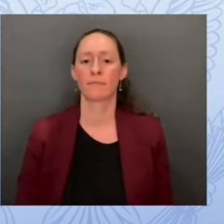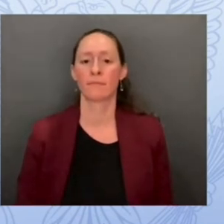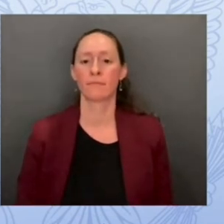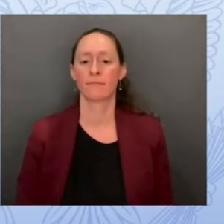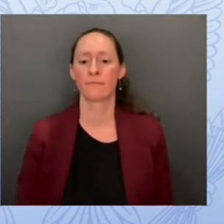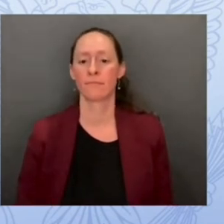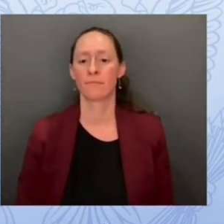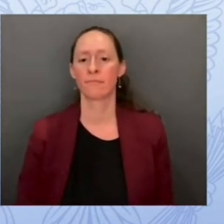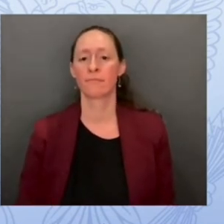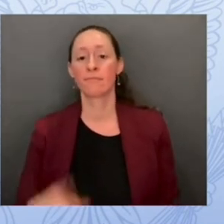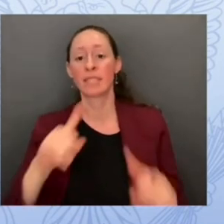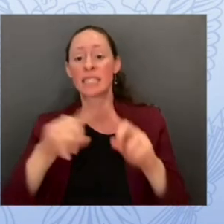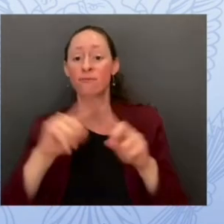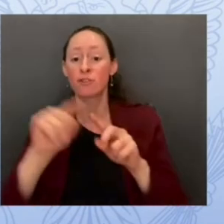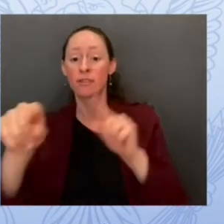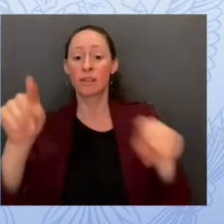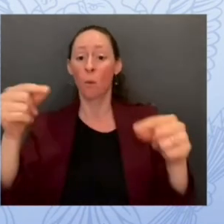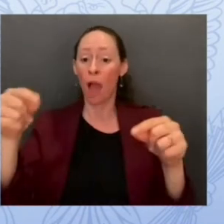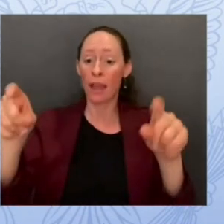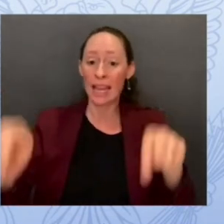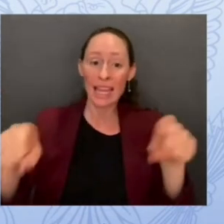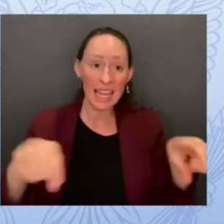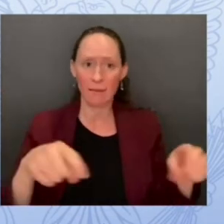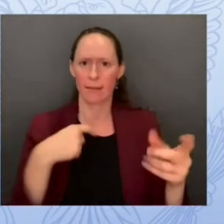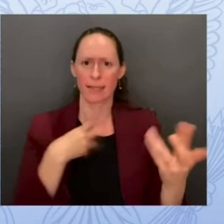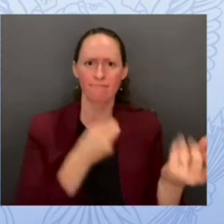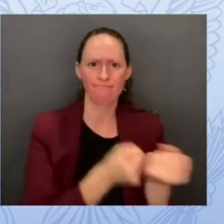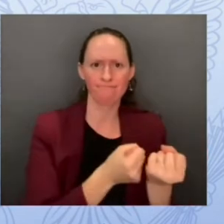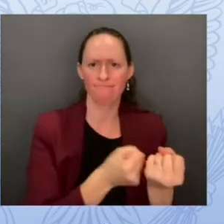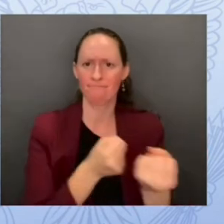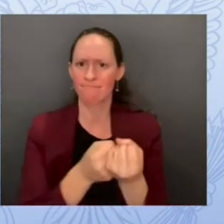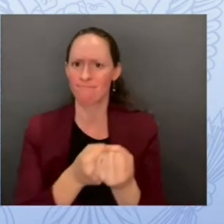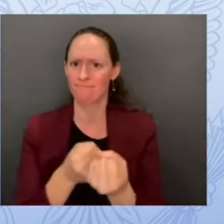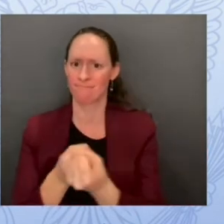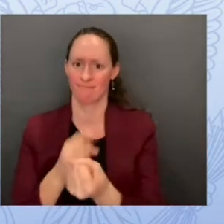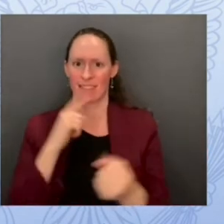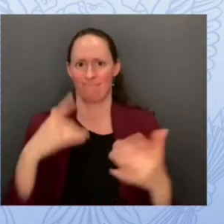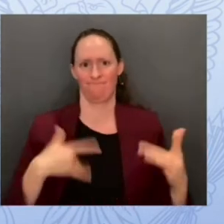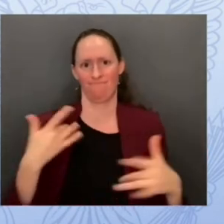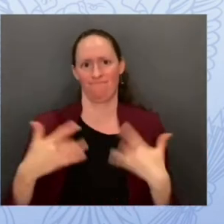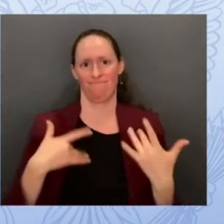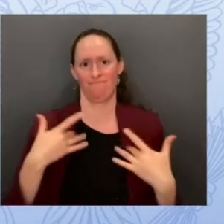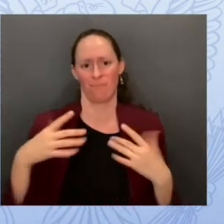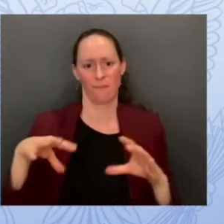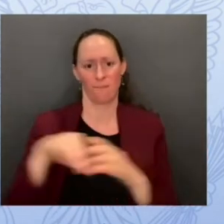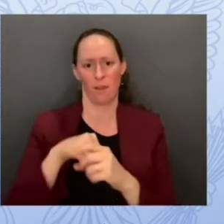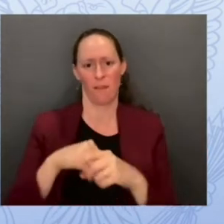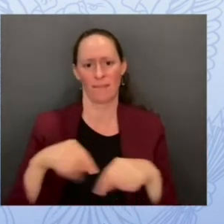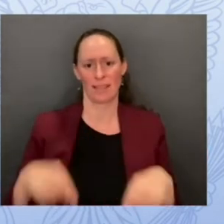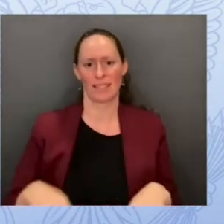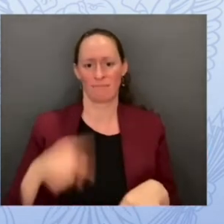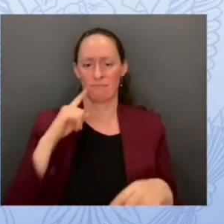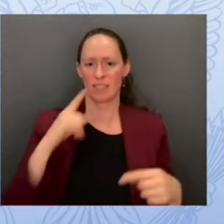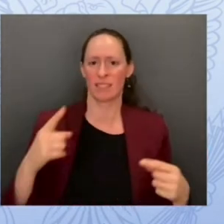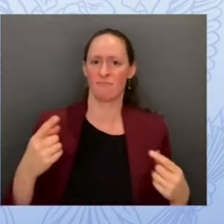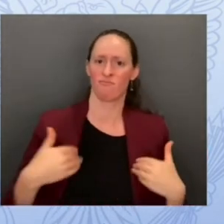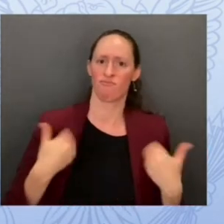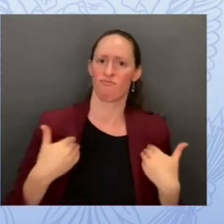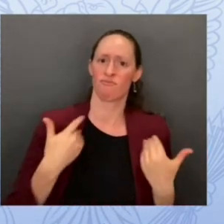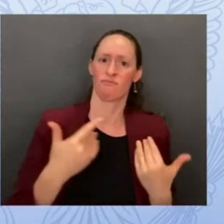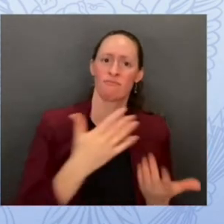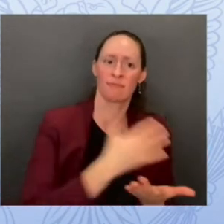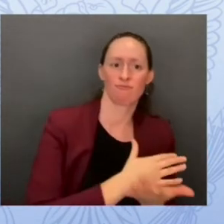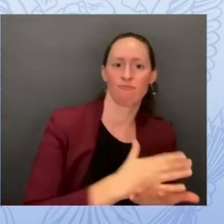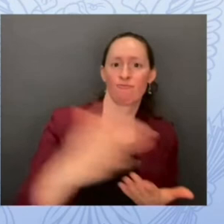support so we are excited to be a part of supporting k-12 institutions department of educations to help them